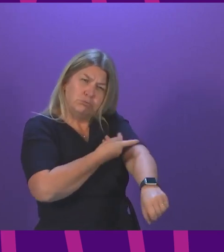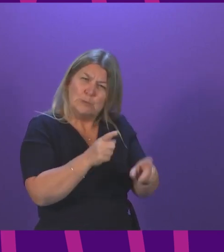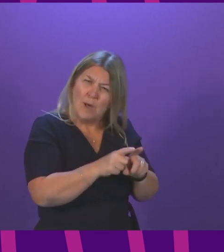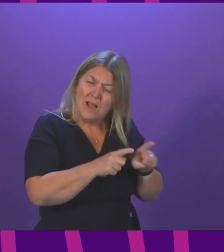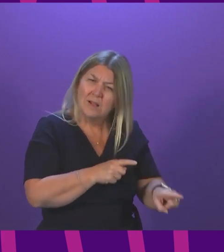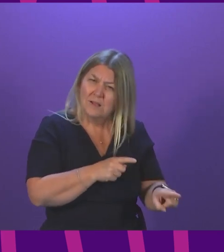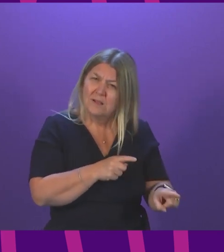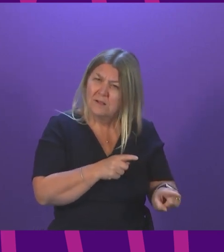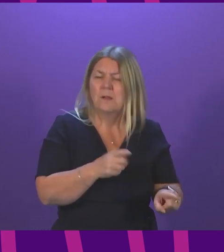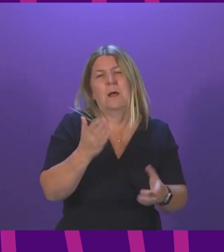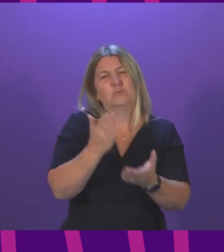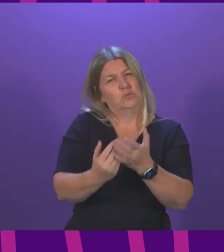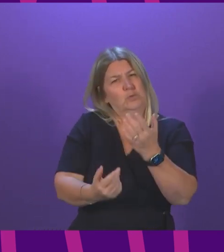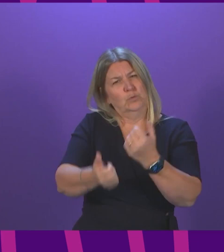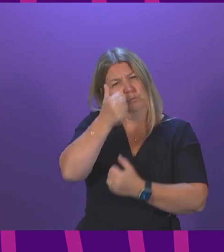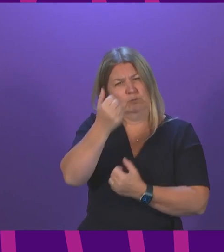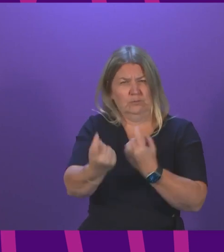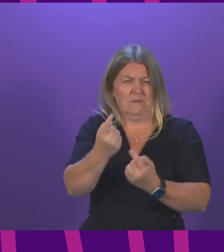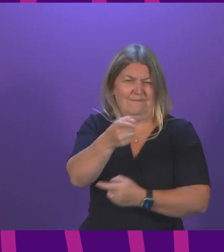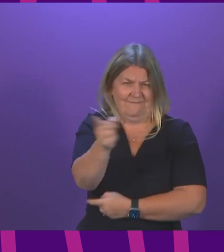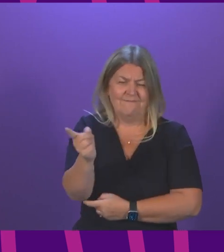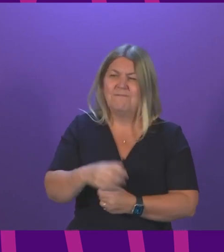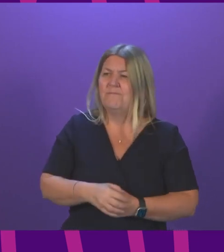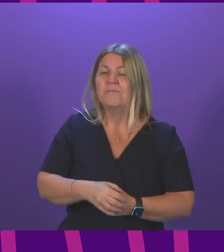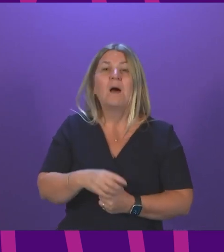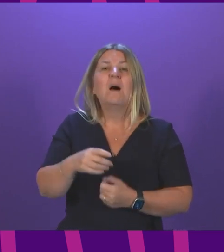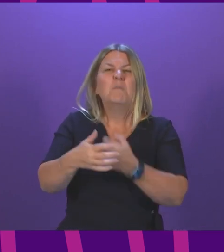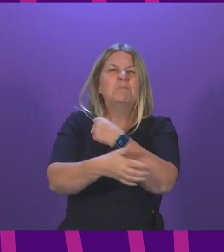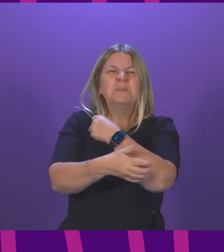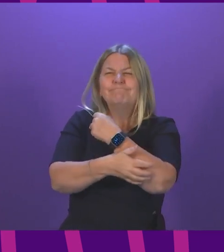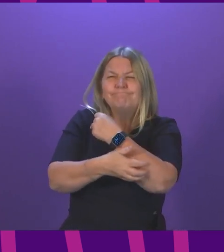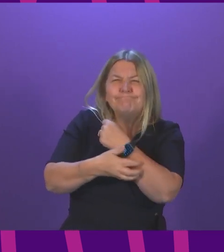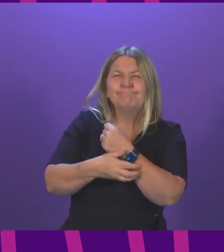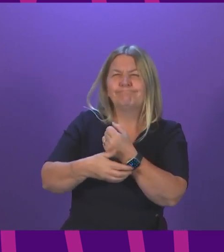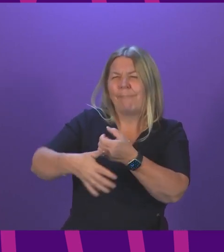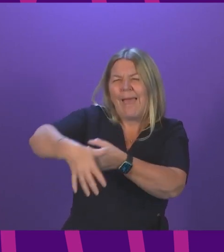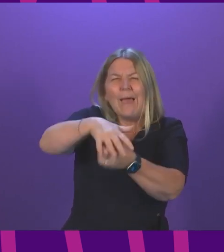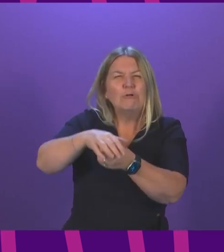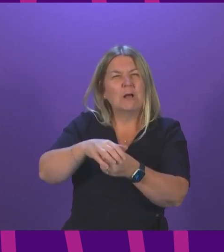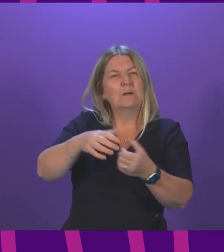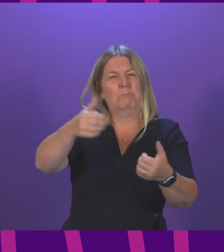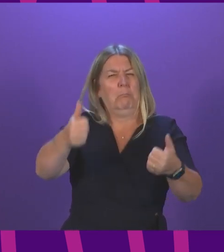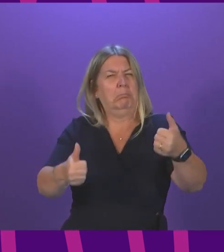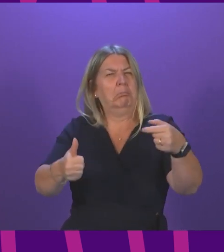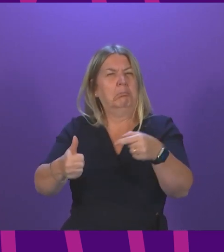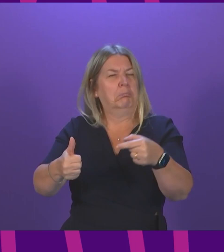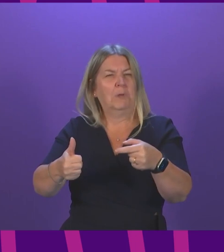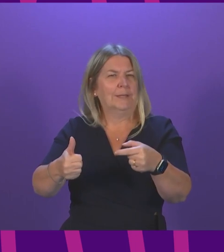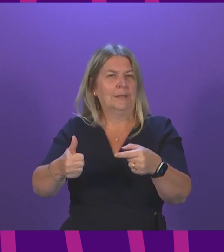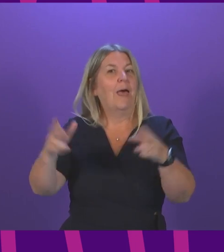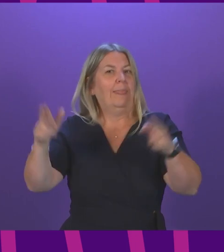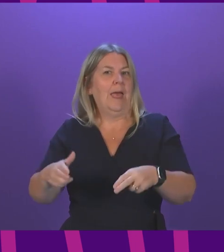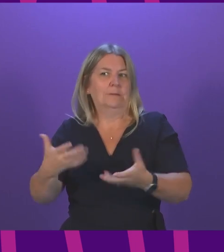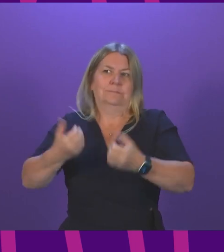is lower in disadvantaged areas. Can he therefore ensure that the vaccination centres that were closed are now reopened